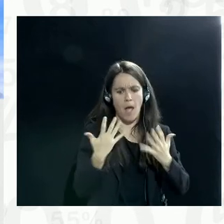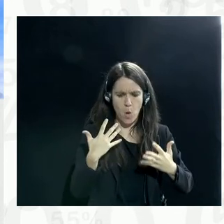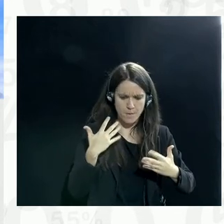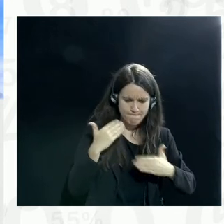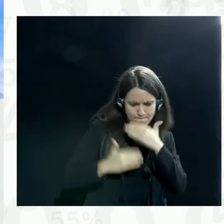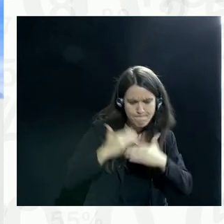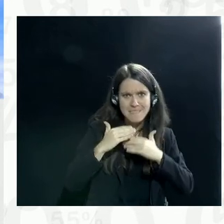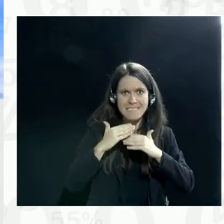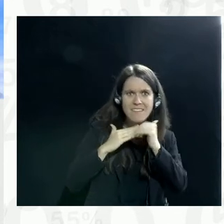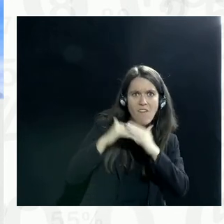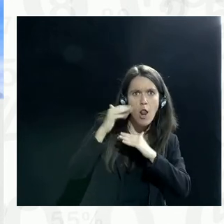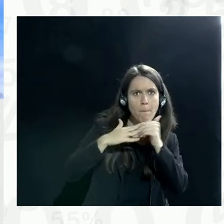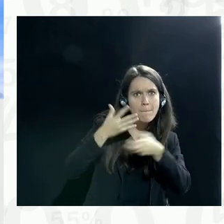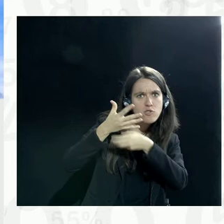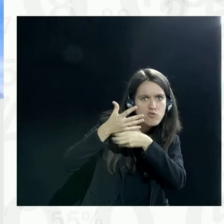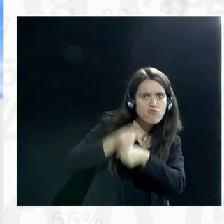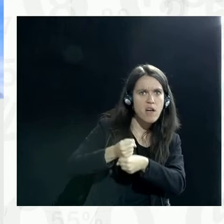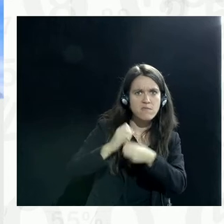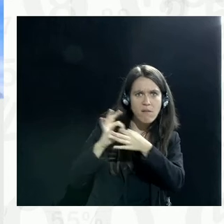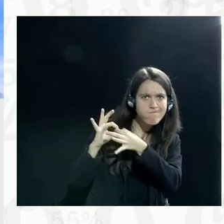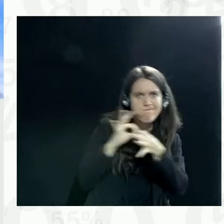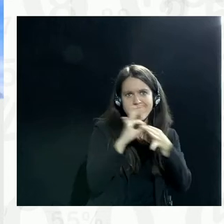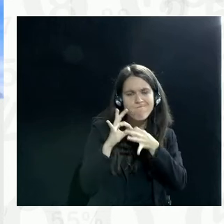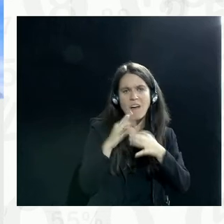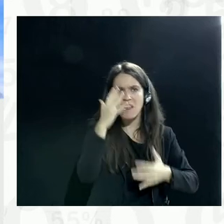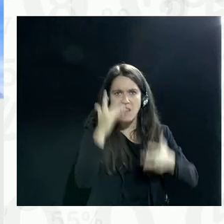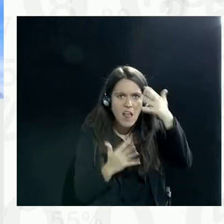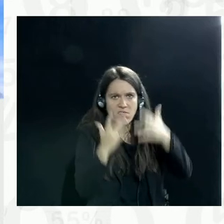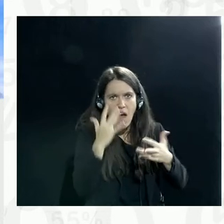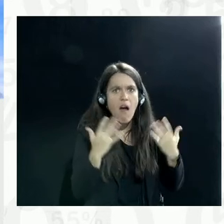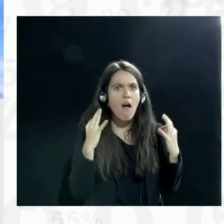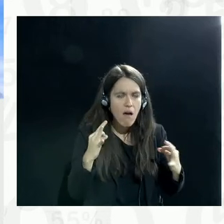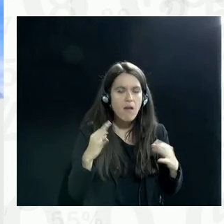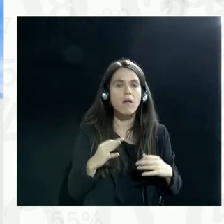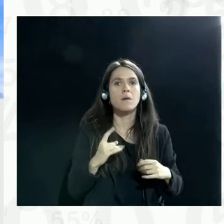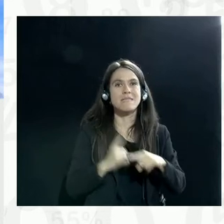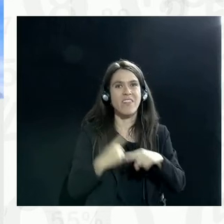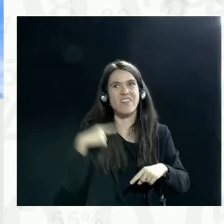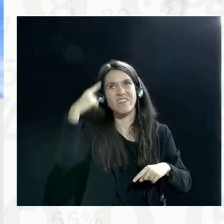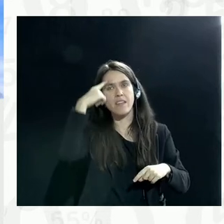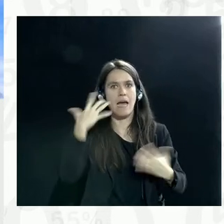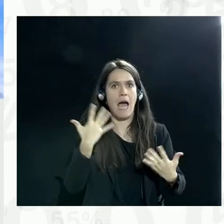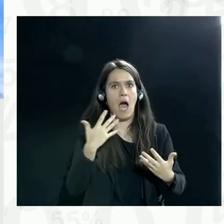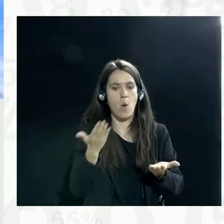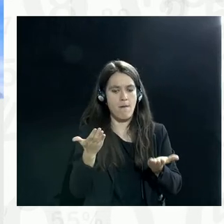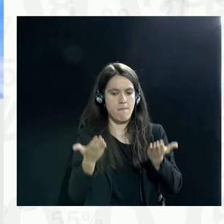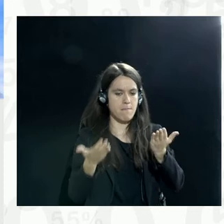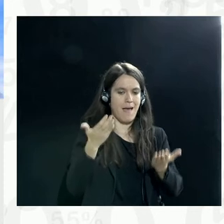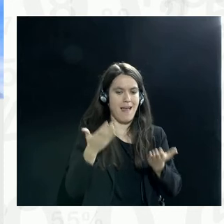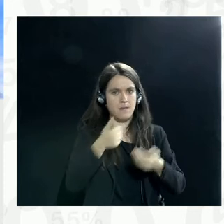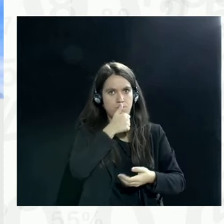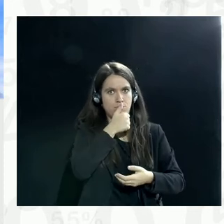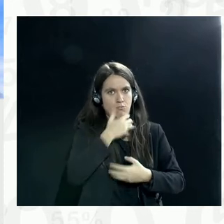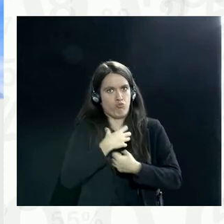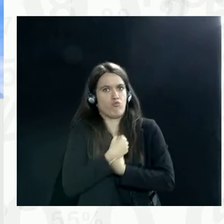trust and accept accurate data and then also think about protecting privacy. So,